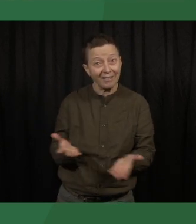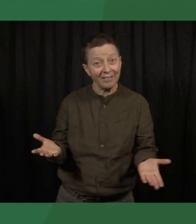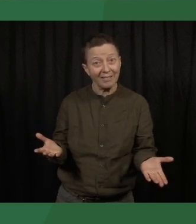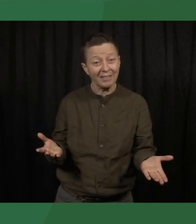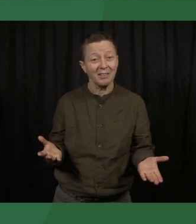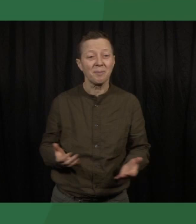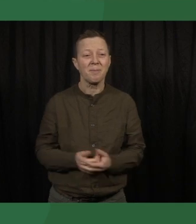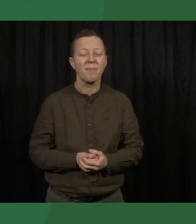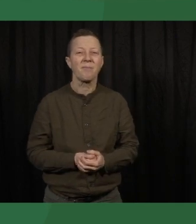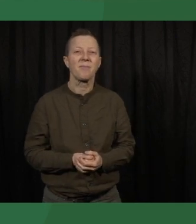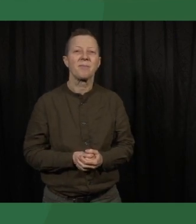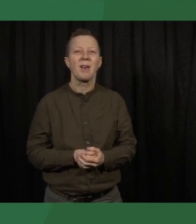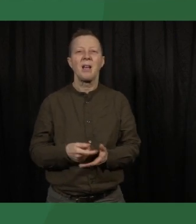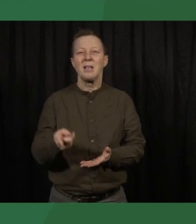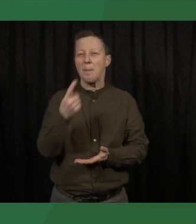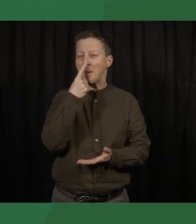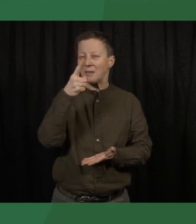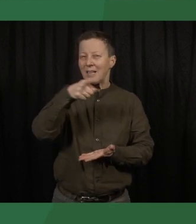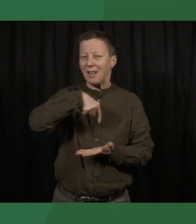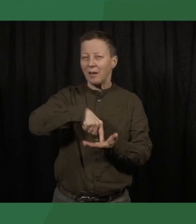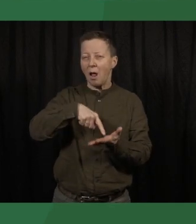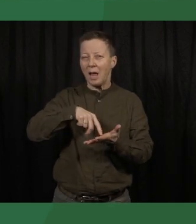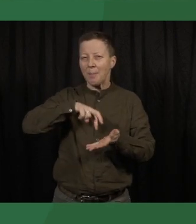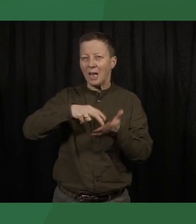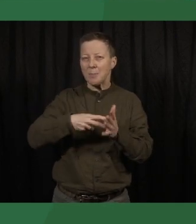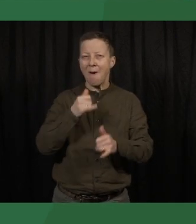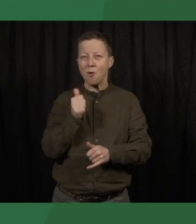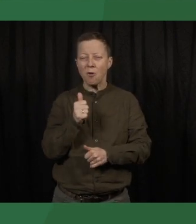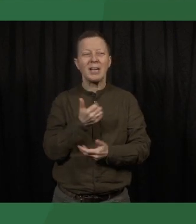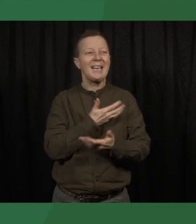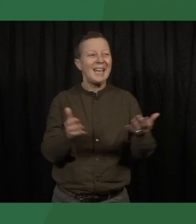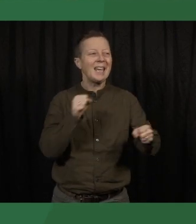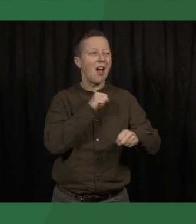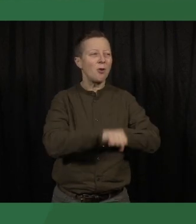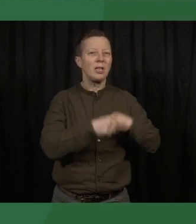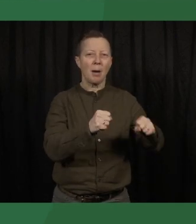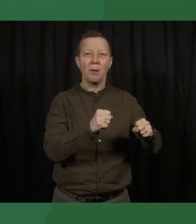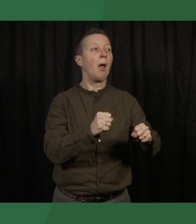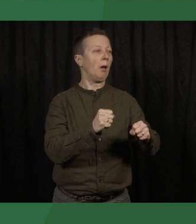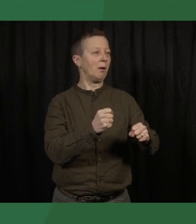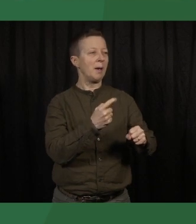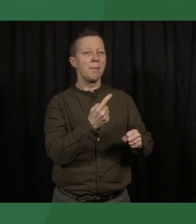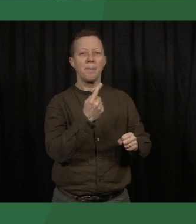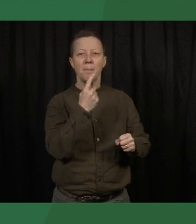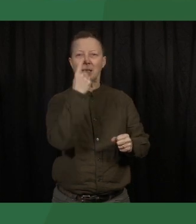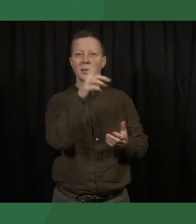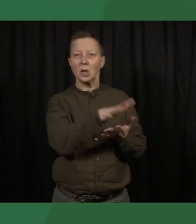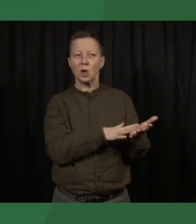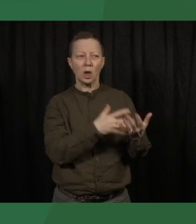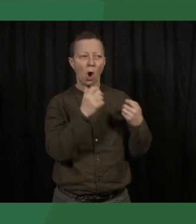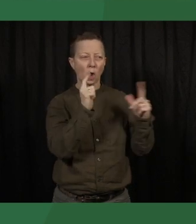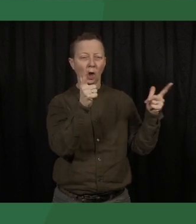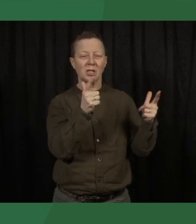The central mechanism to why nonviolent campaigns are more likely to succeed than violent campaigns is a